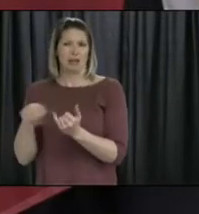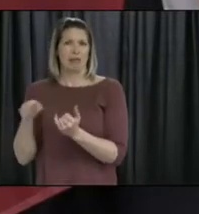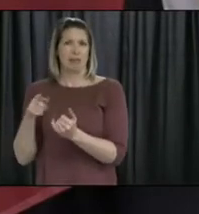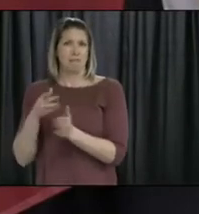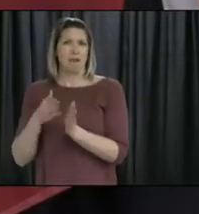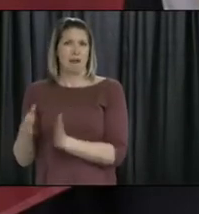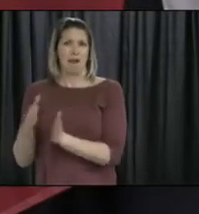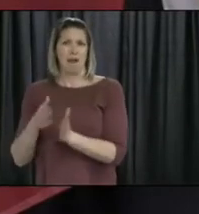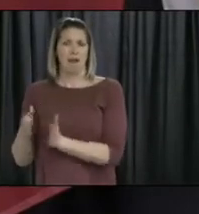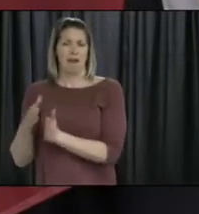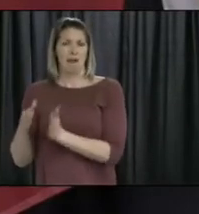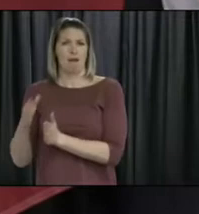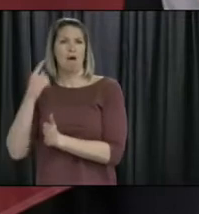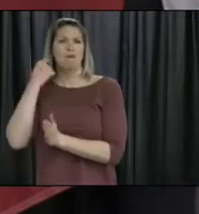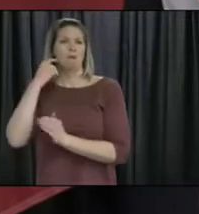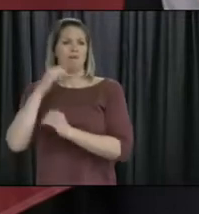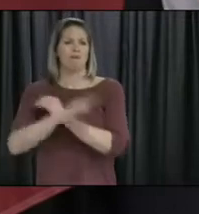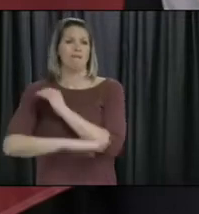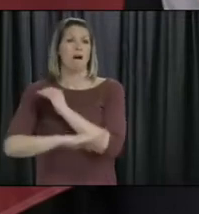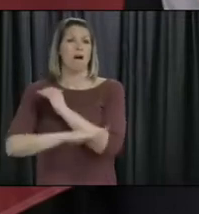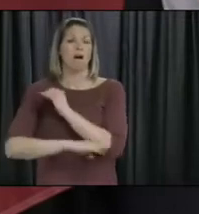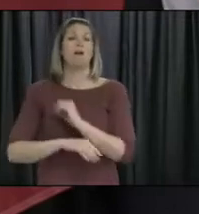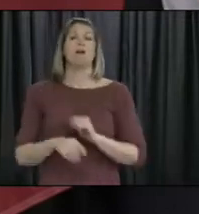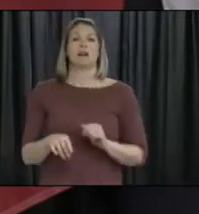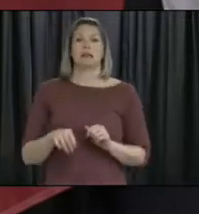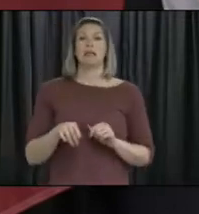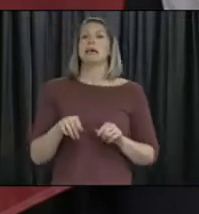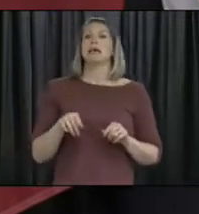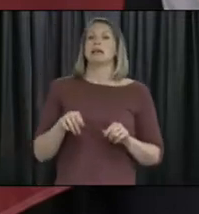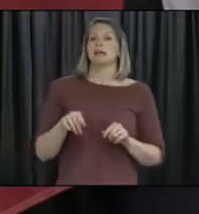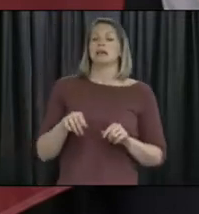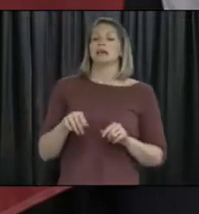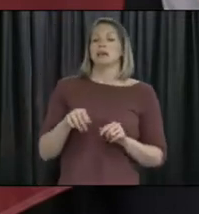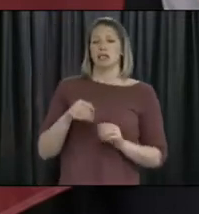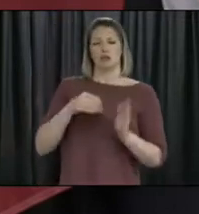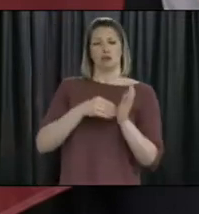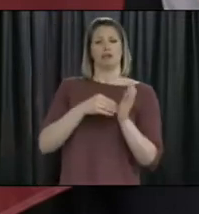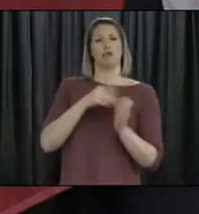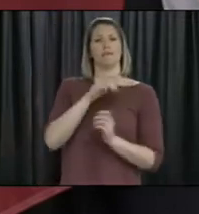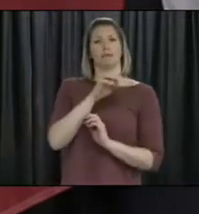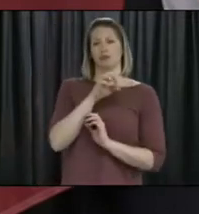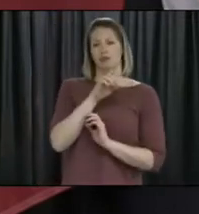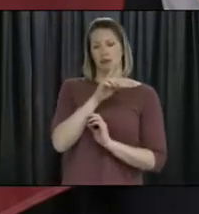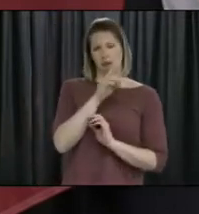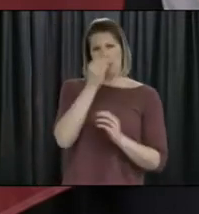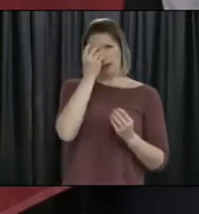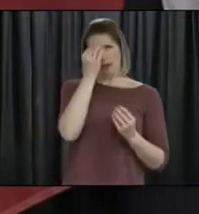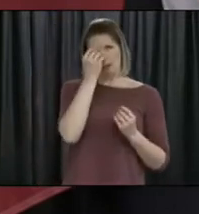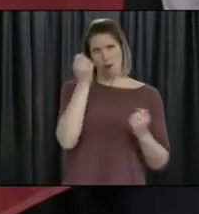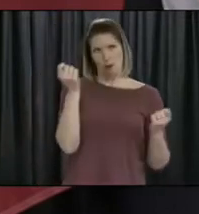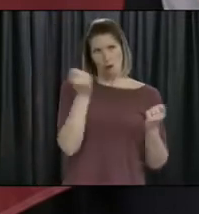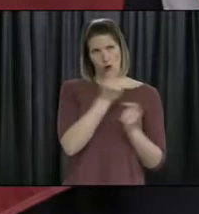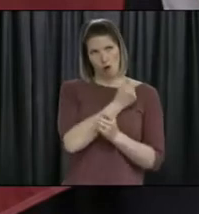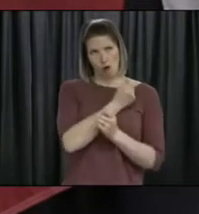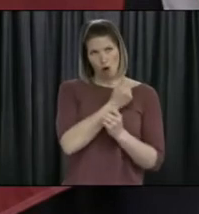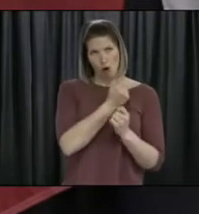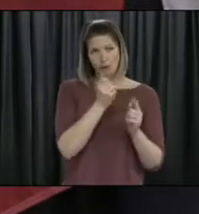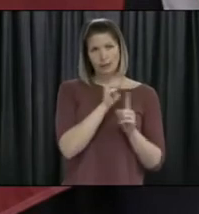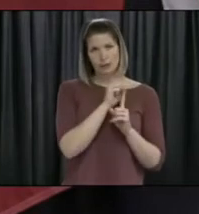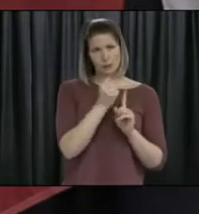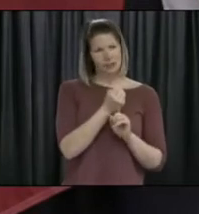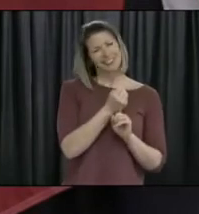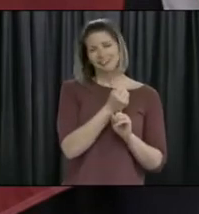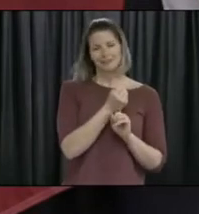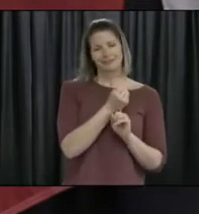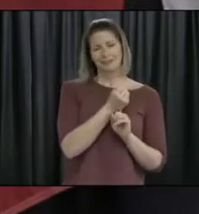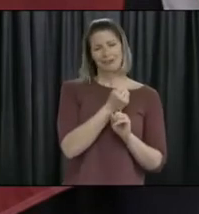as Dr. Fitzgerald has just said, to actually plan for the different scenarios that might come up. And so it's, you know, still early days into this, but